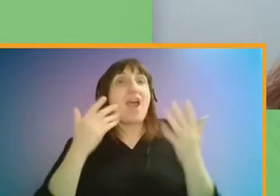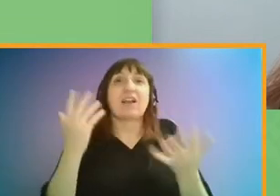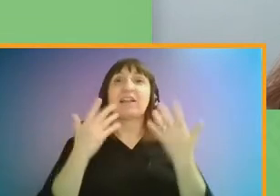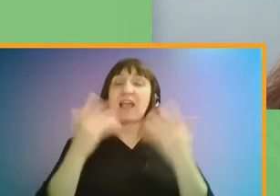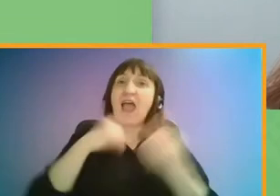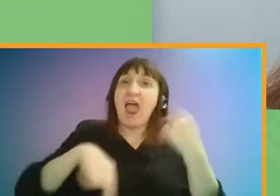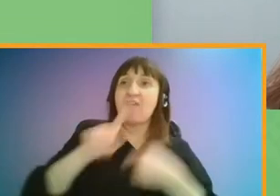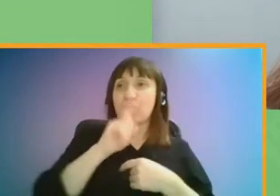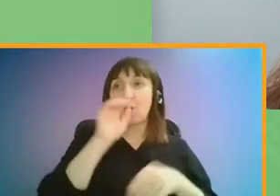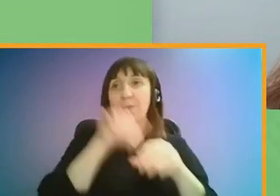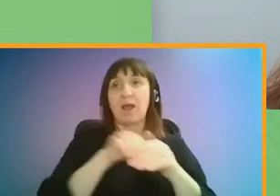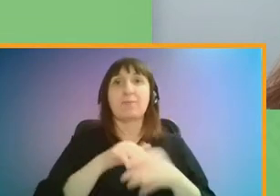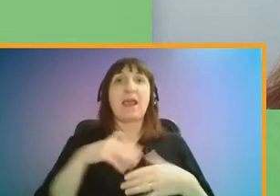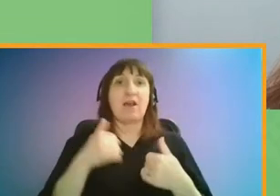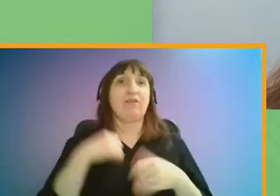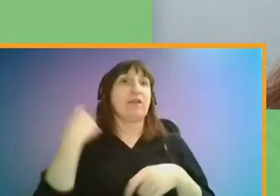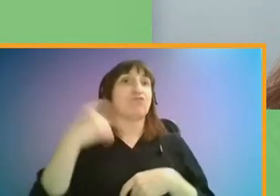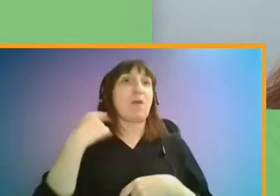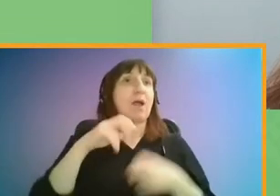be healthy and happy in London.